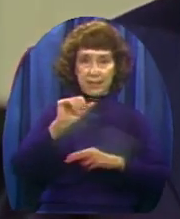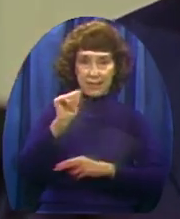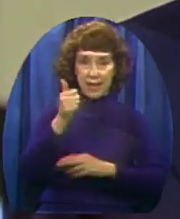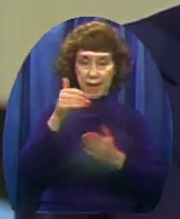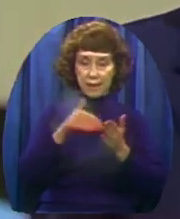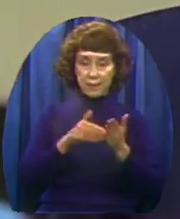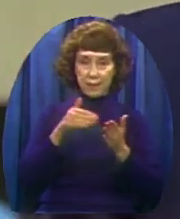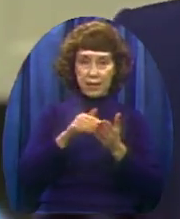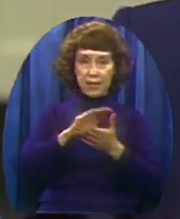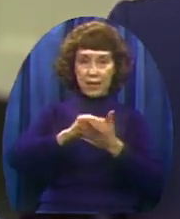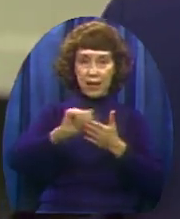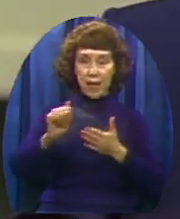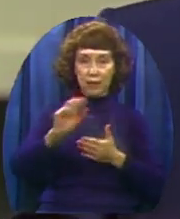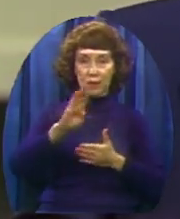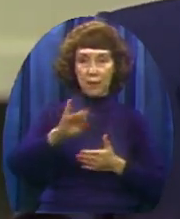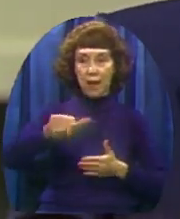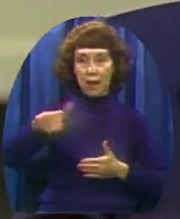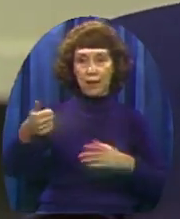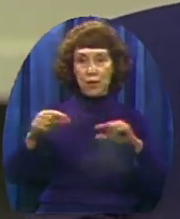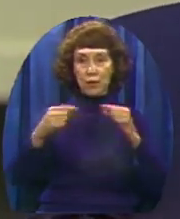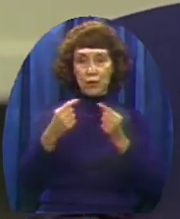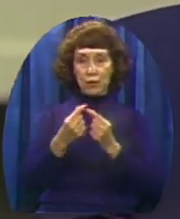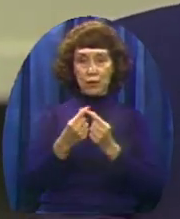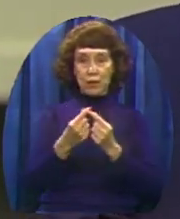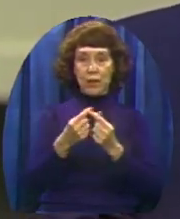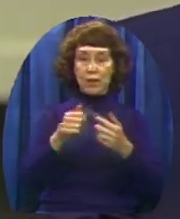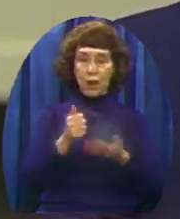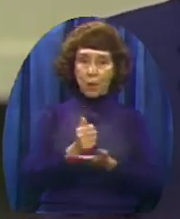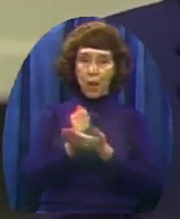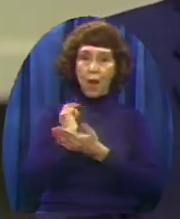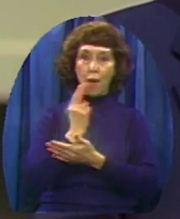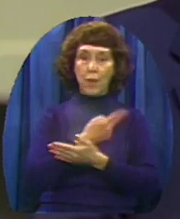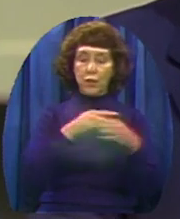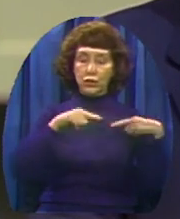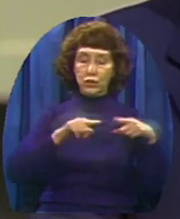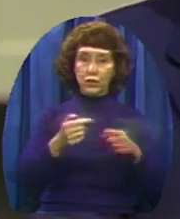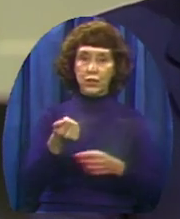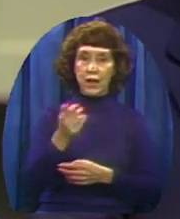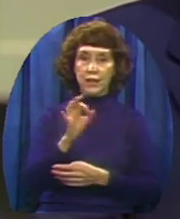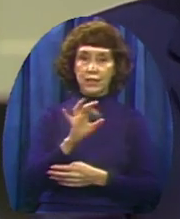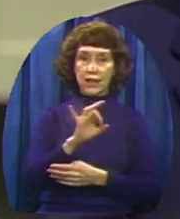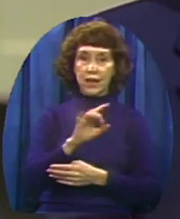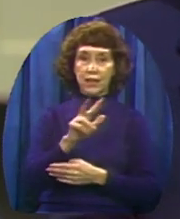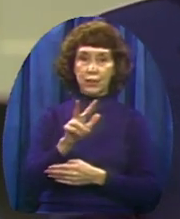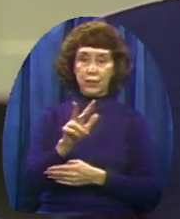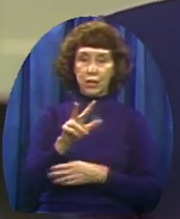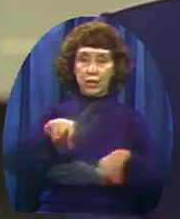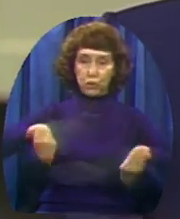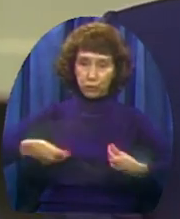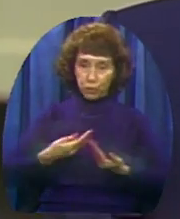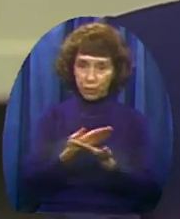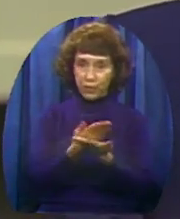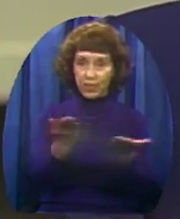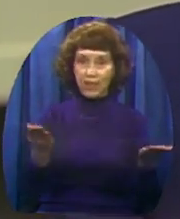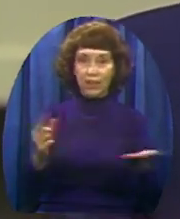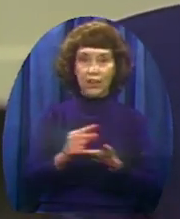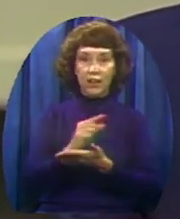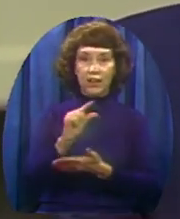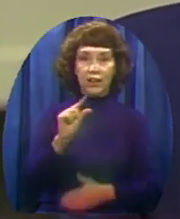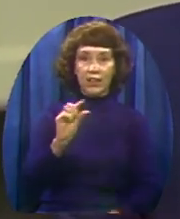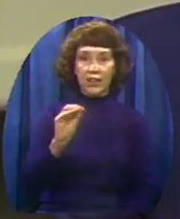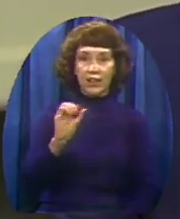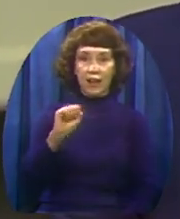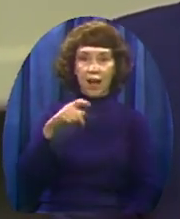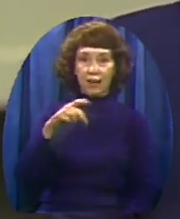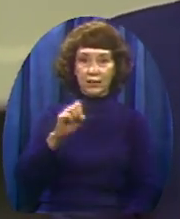us during 1983 to carry the gospel of Jesus Christ to every home in America,